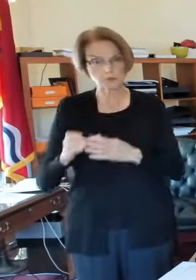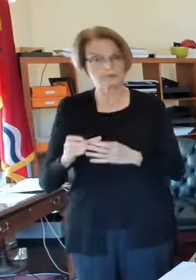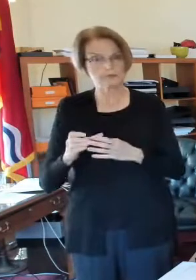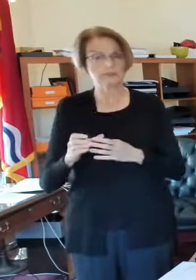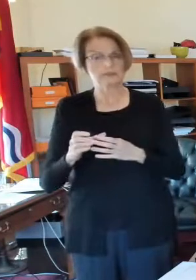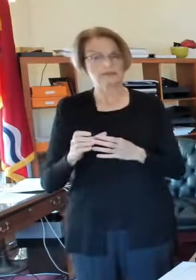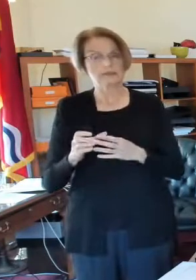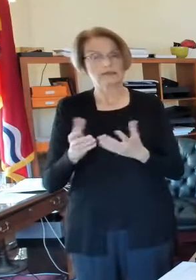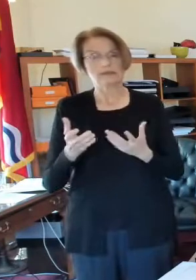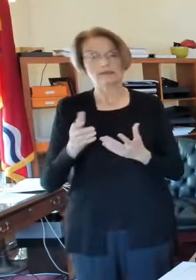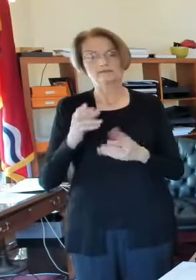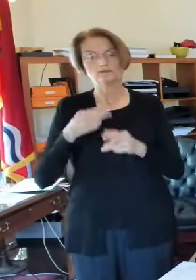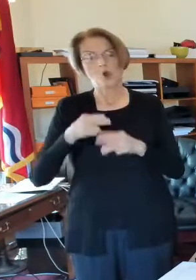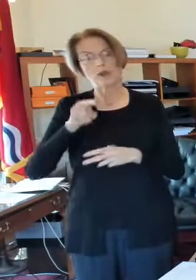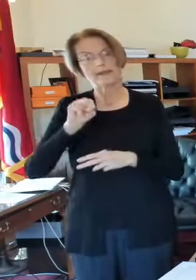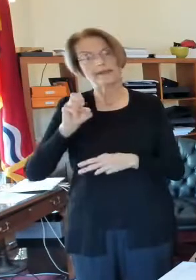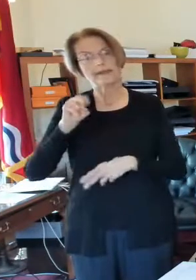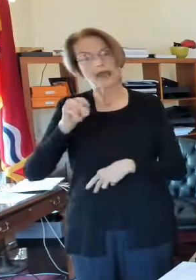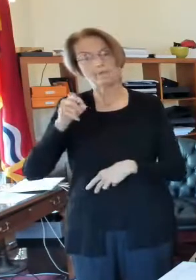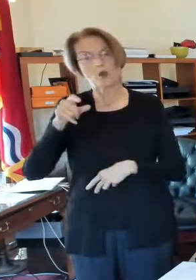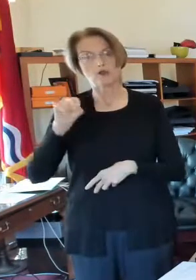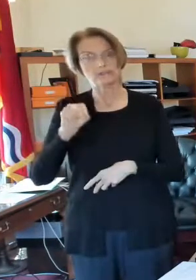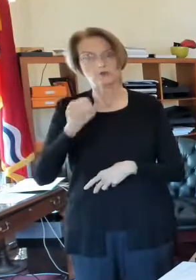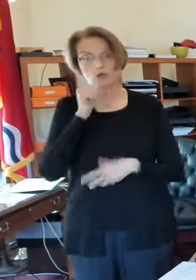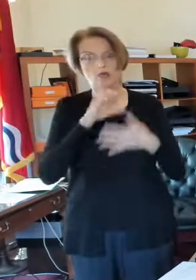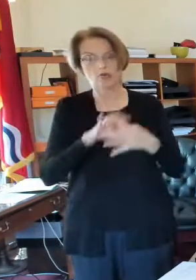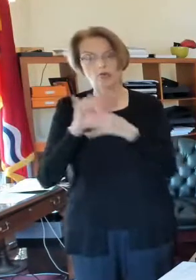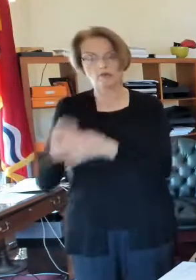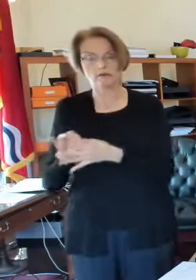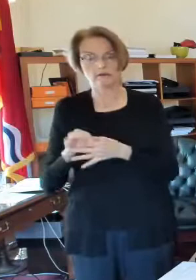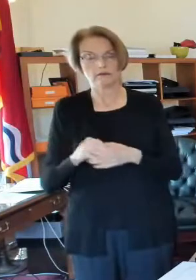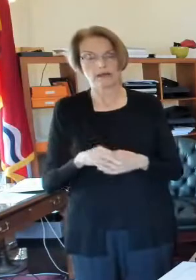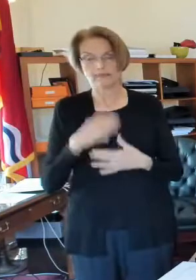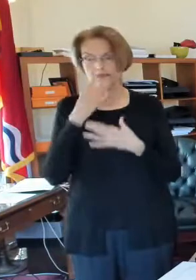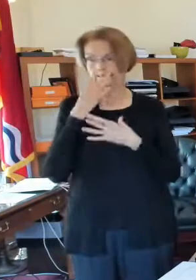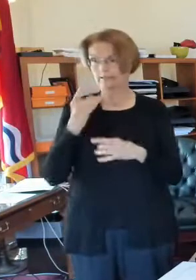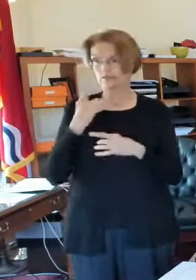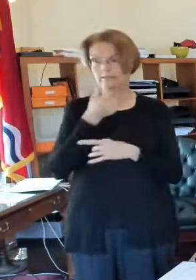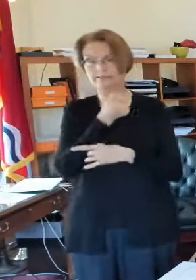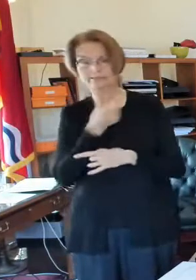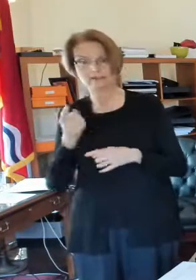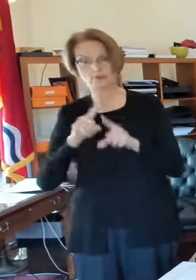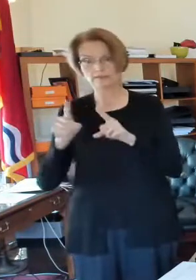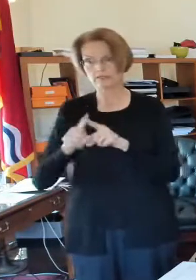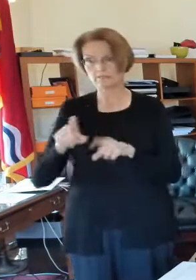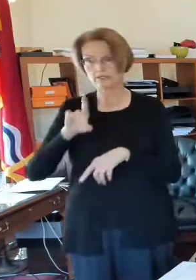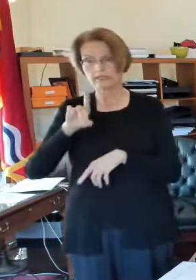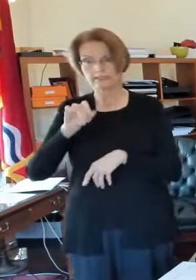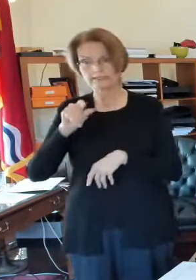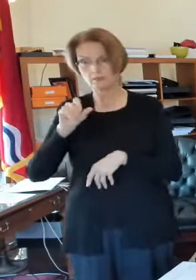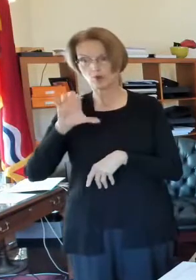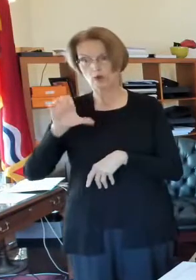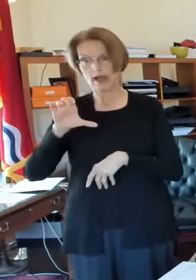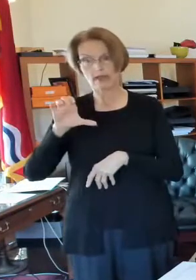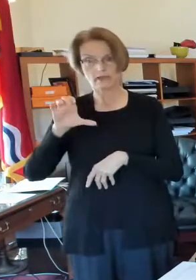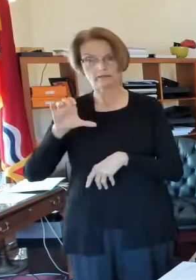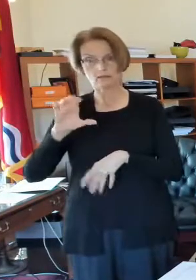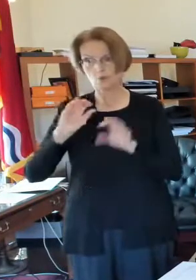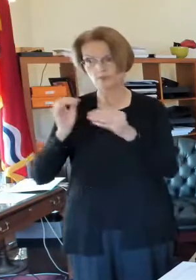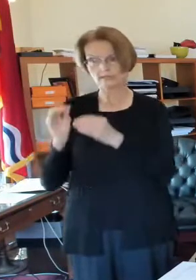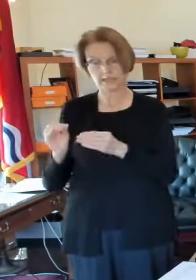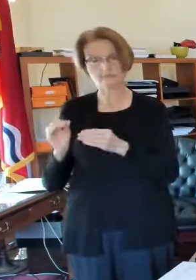to see all the democratic organizations, several of them, who were in favor of